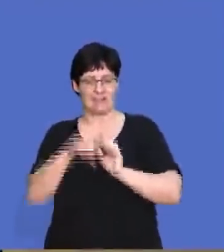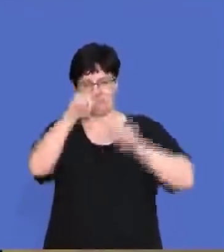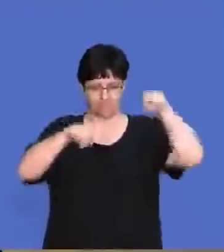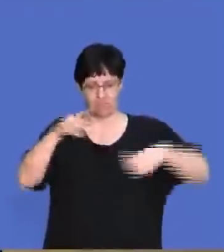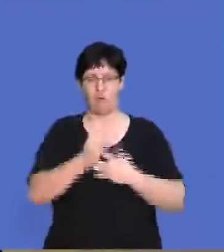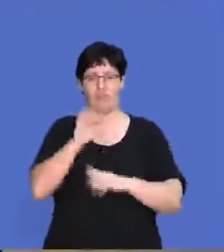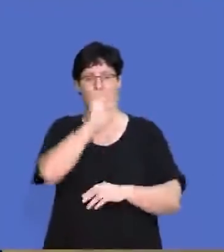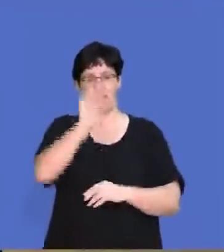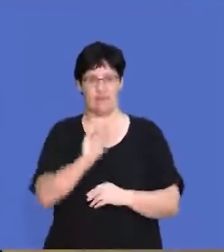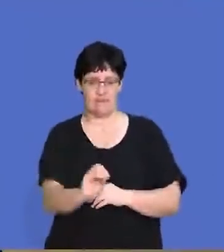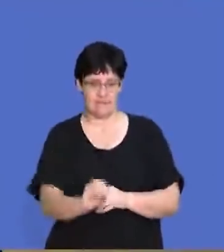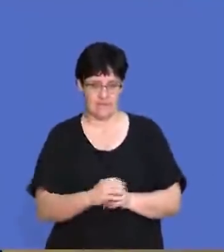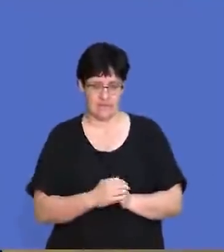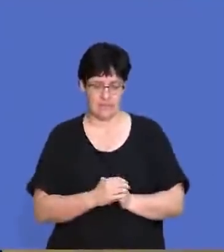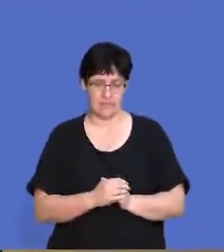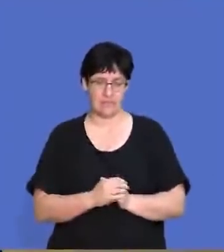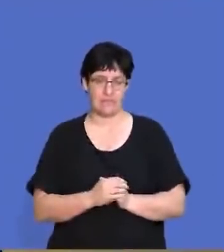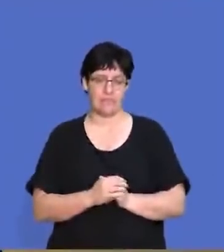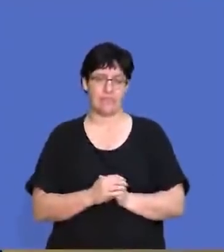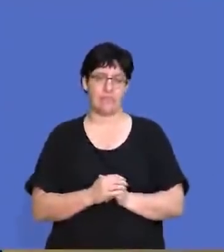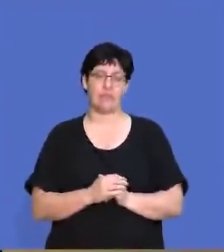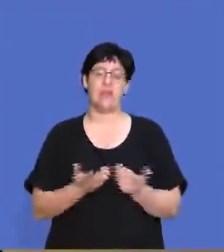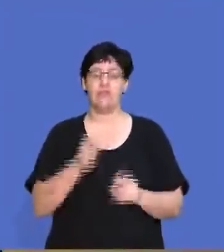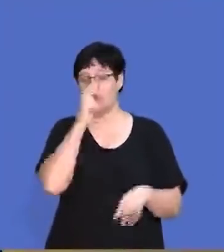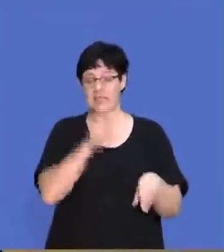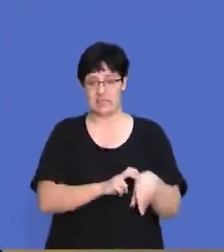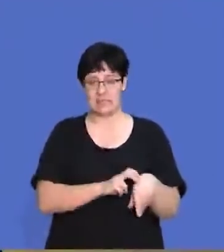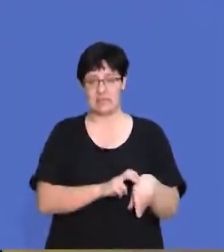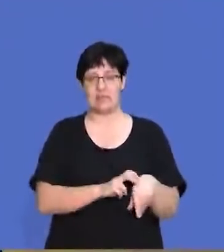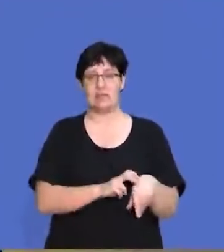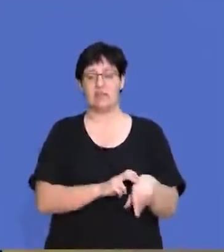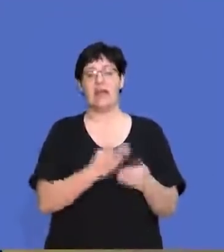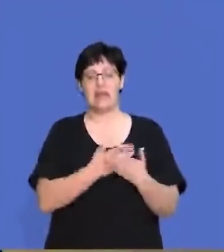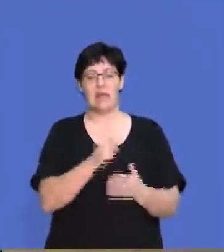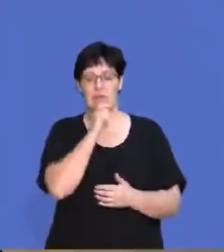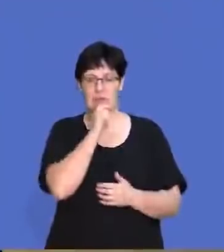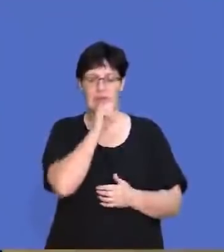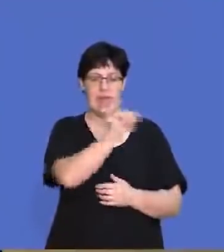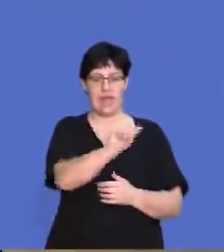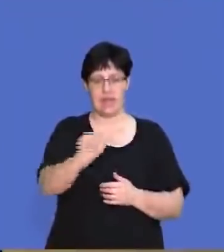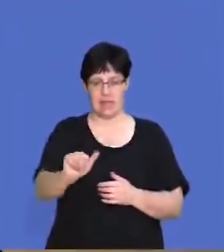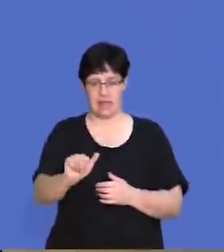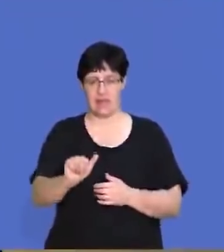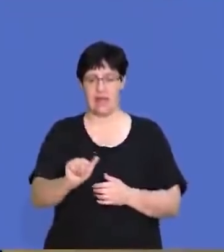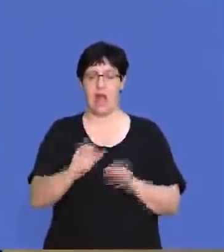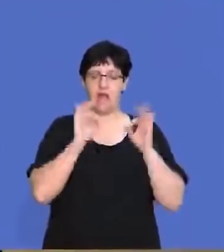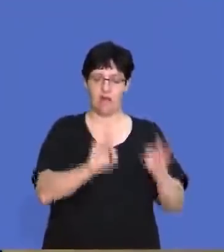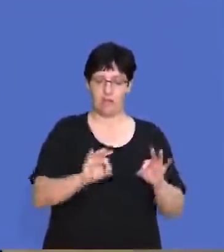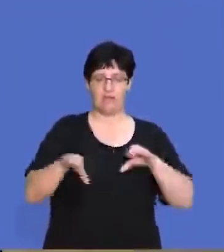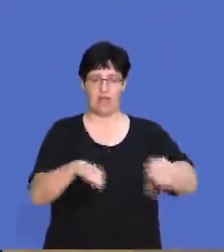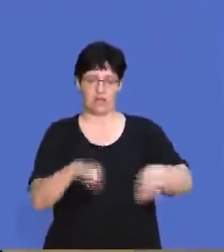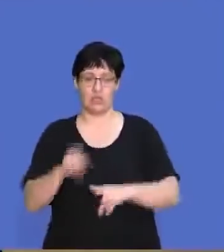the demographics of the country. So, and if need be, they can use affirmative action